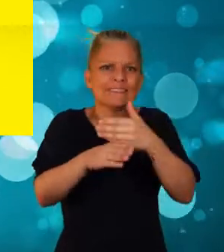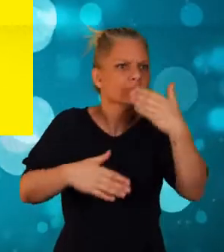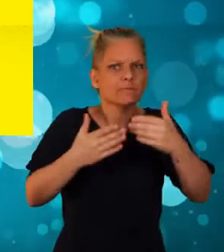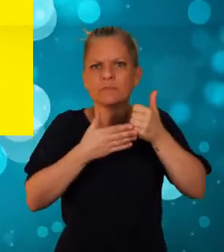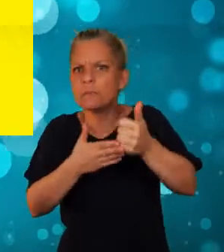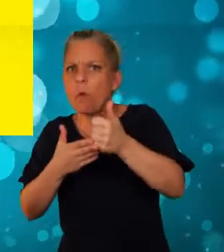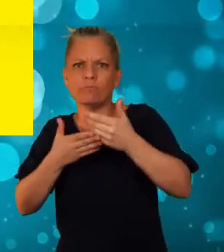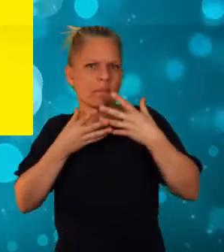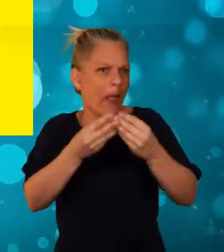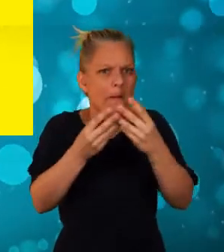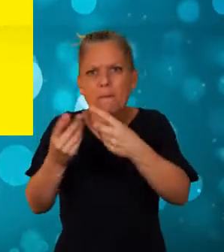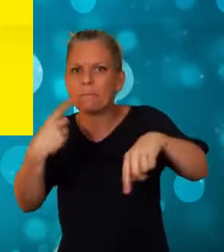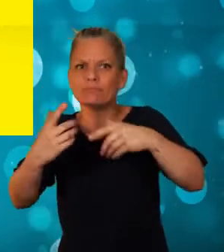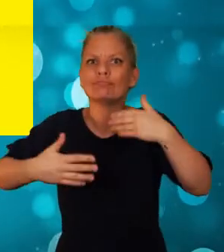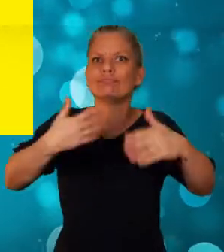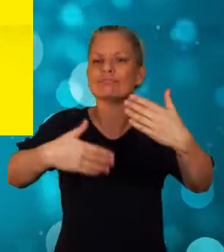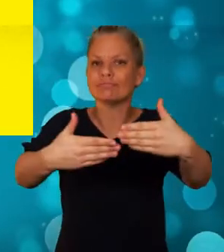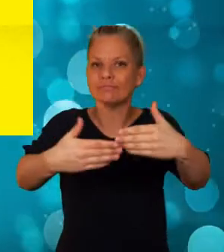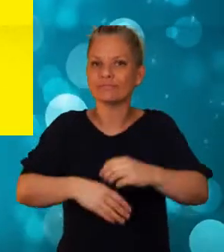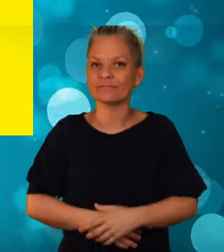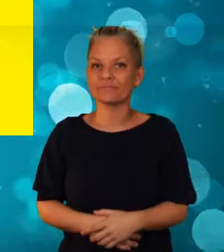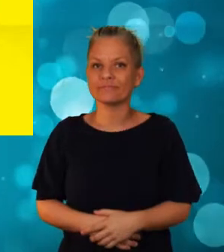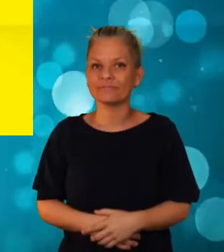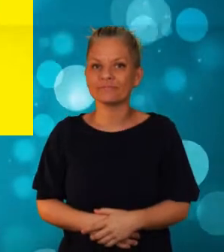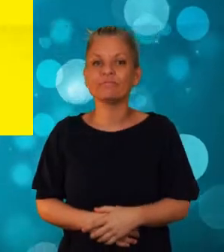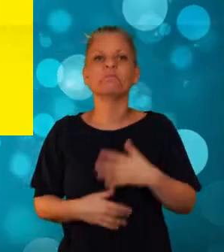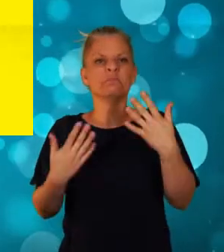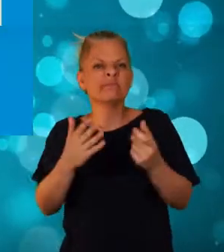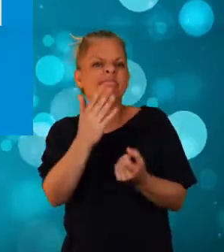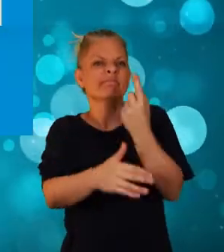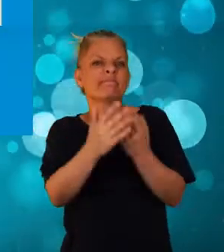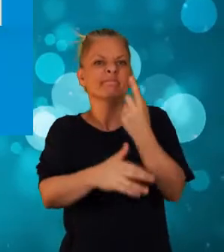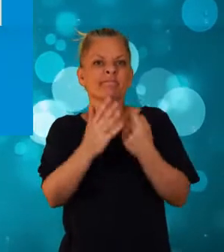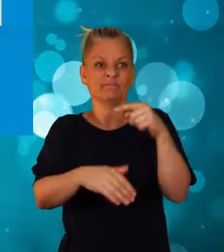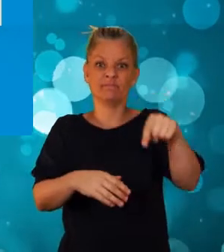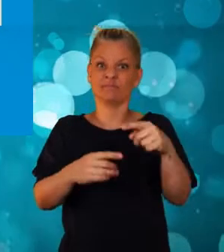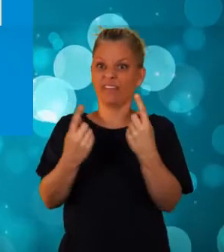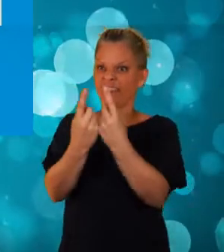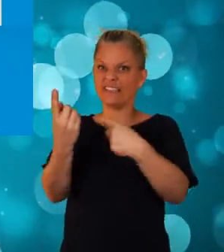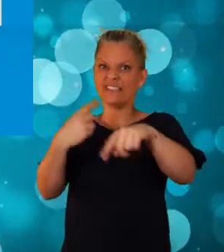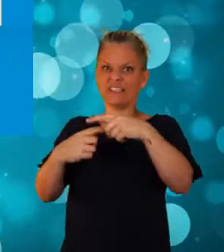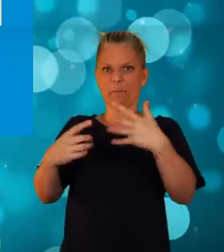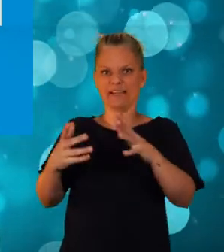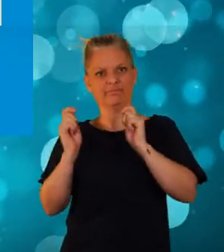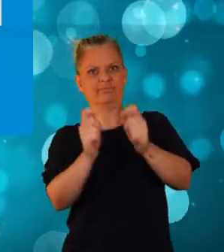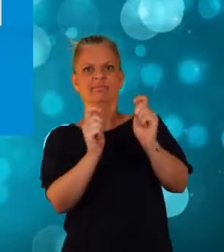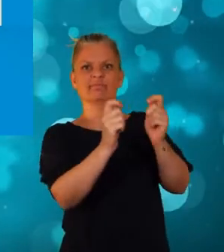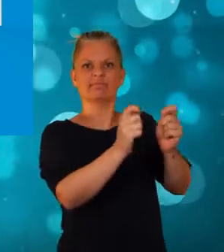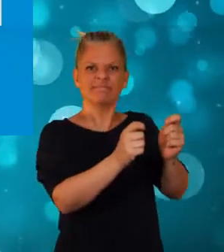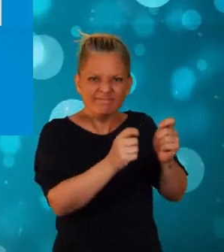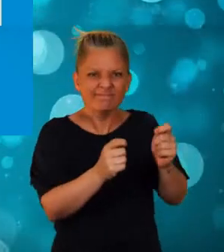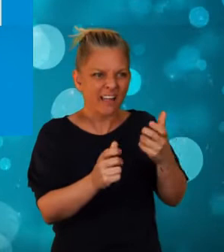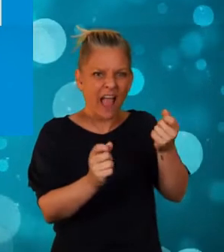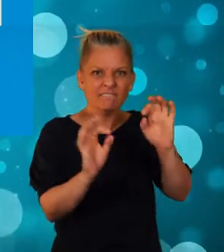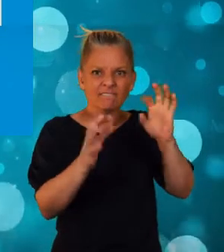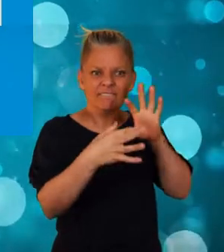take part in activities that support them and help them live their lives. But too often, things are designed by